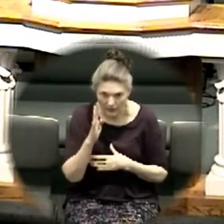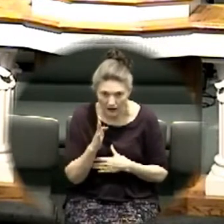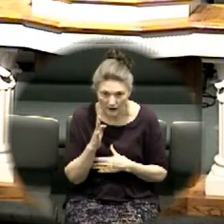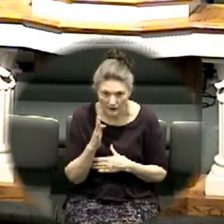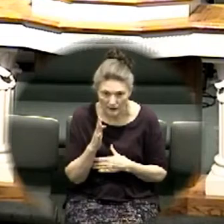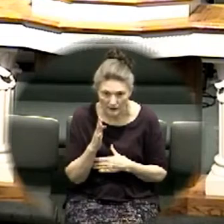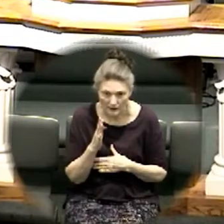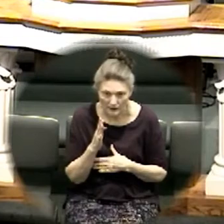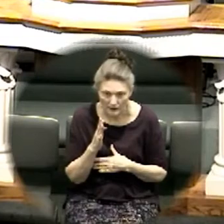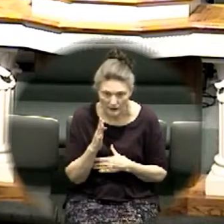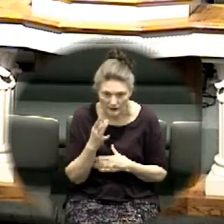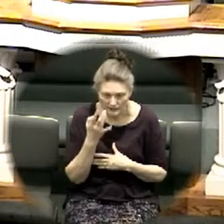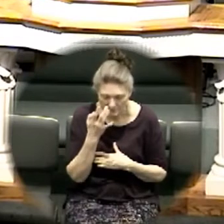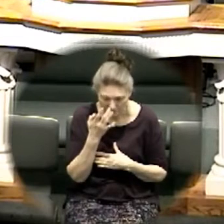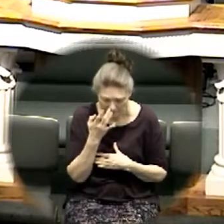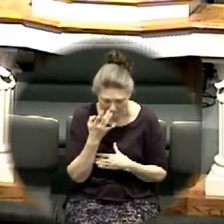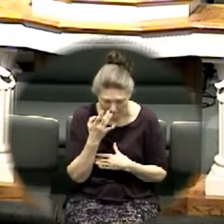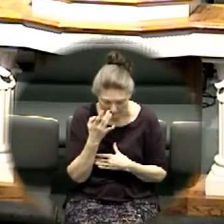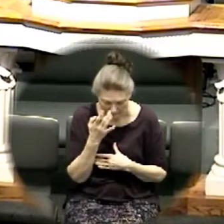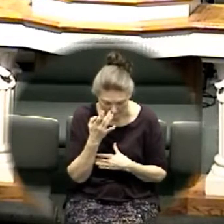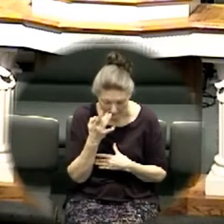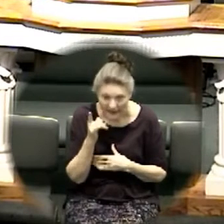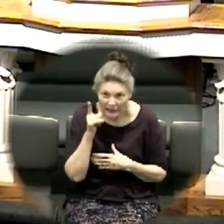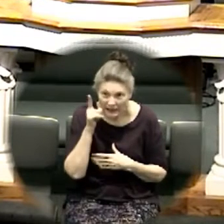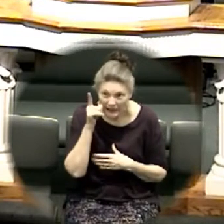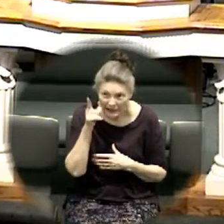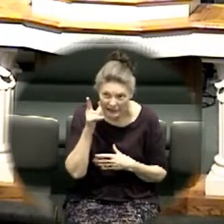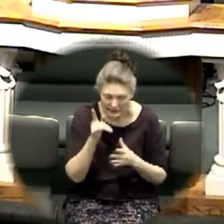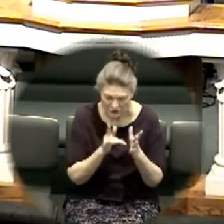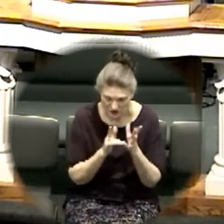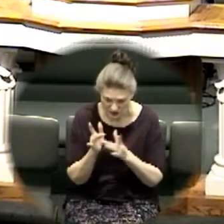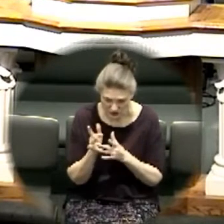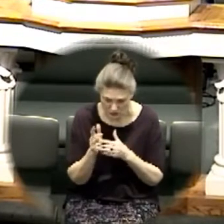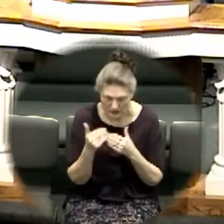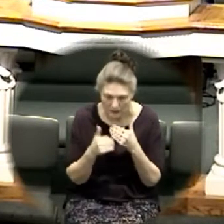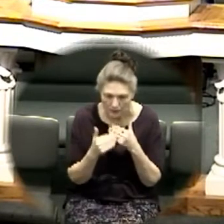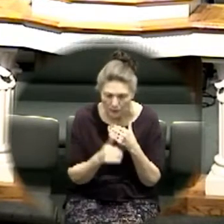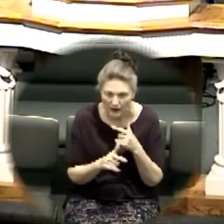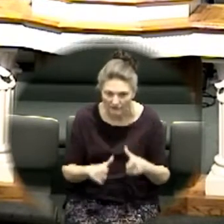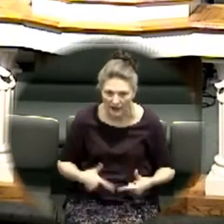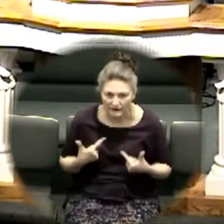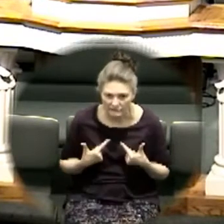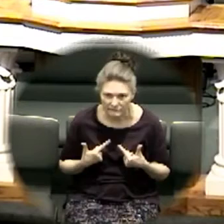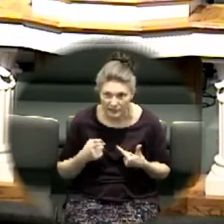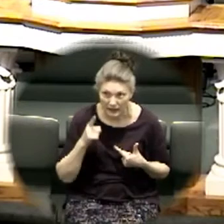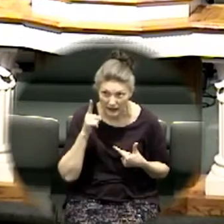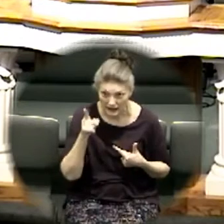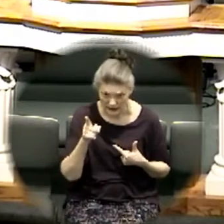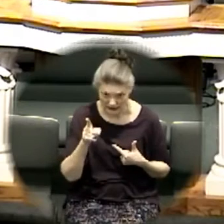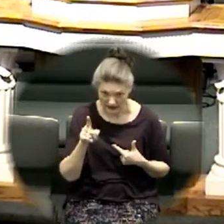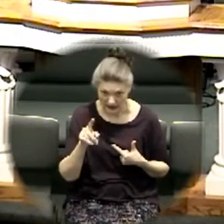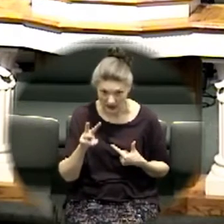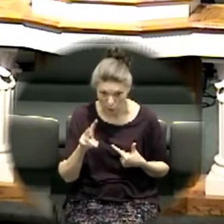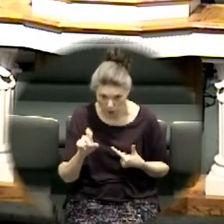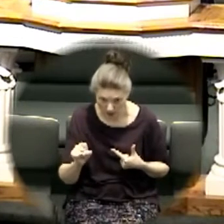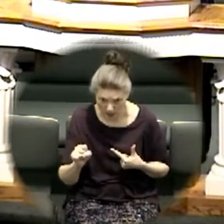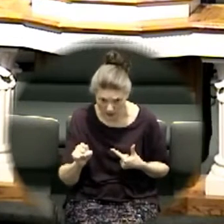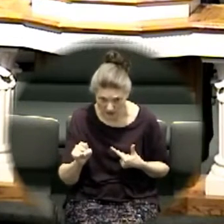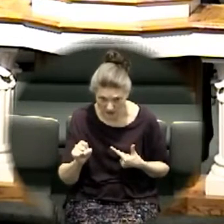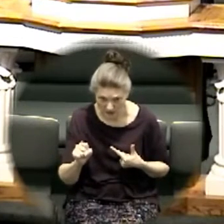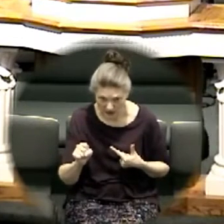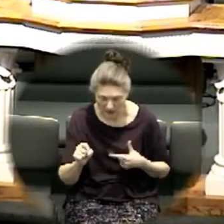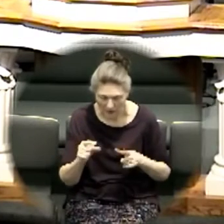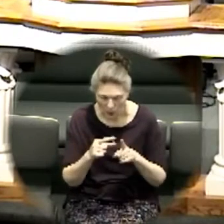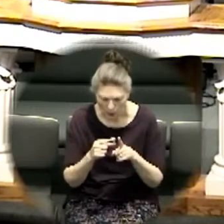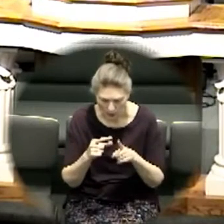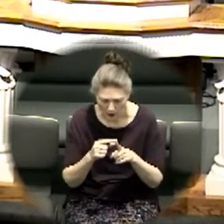he was the bread of life he was remember in the ark he was